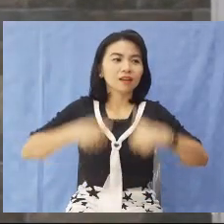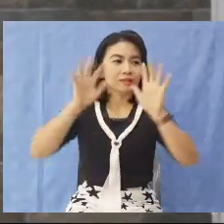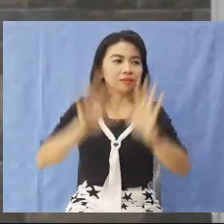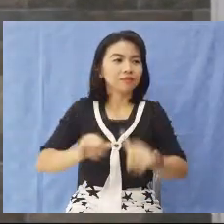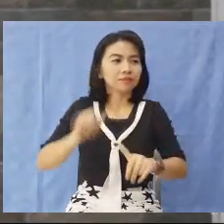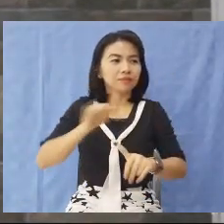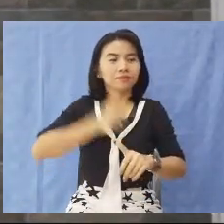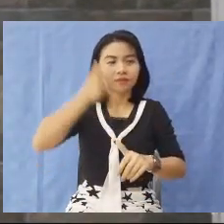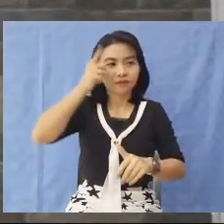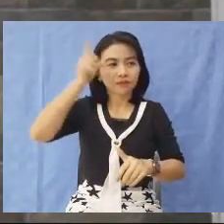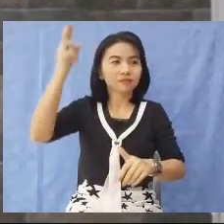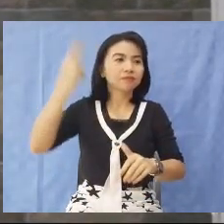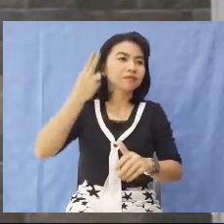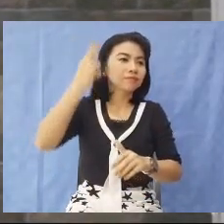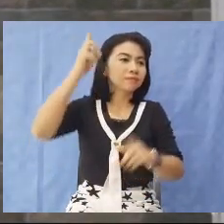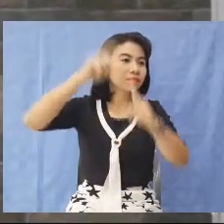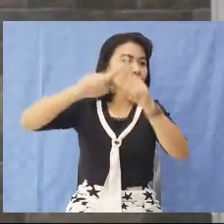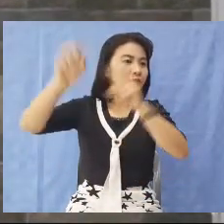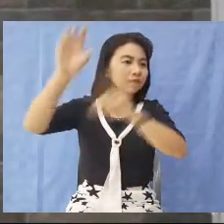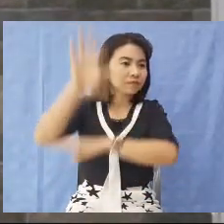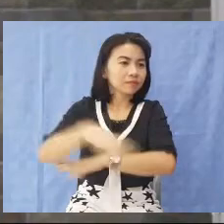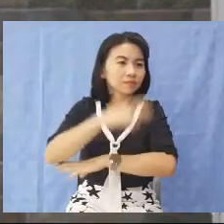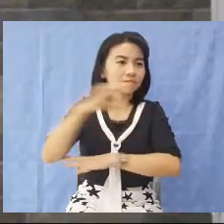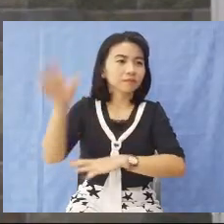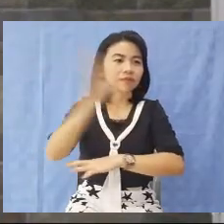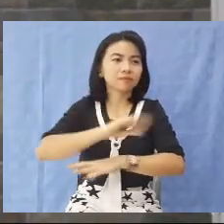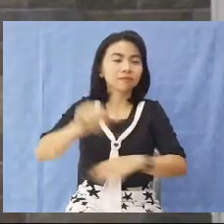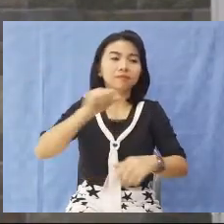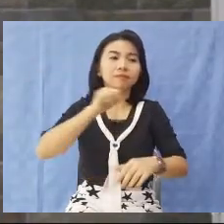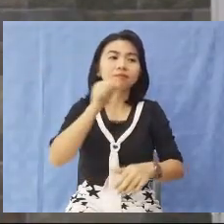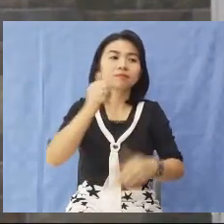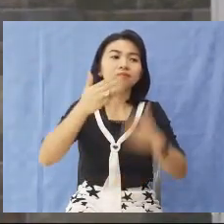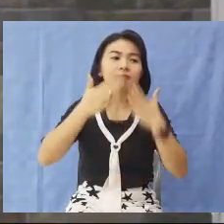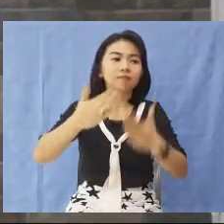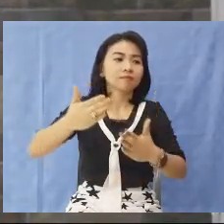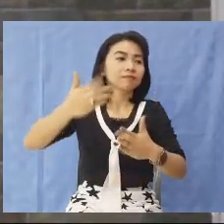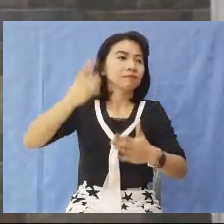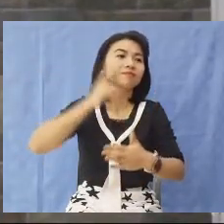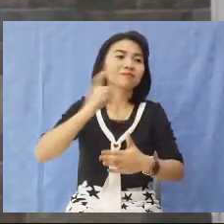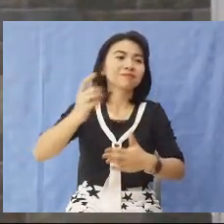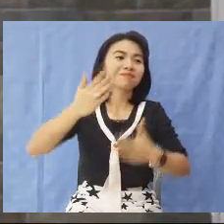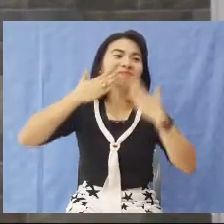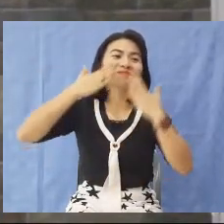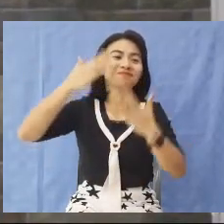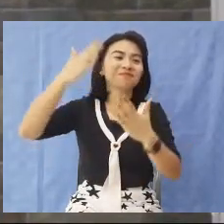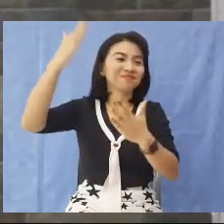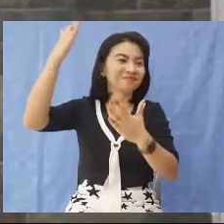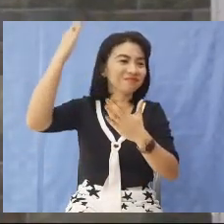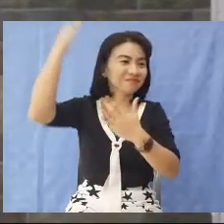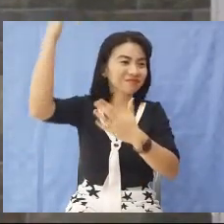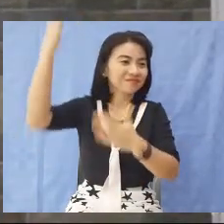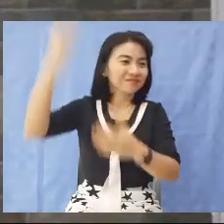How could I look upon the cross and not say thanks?